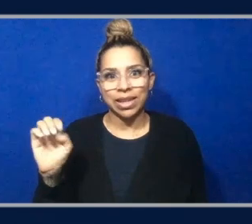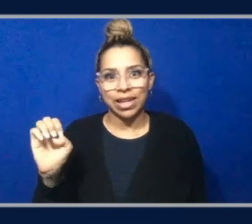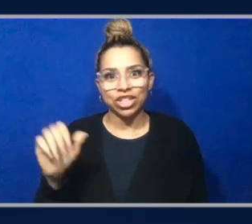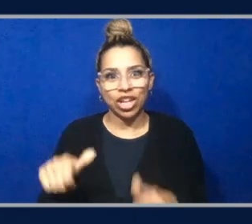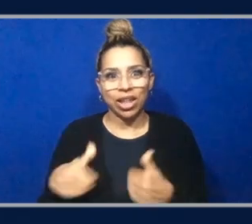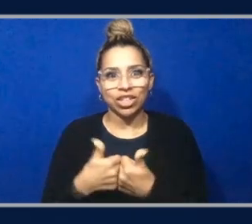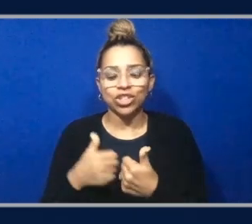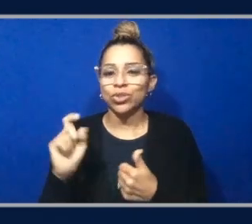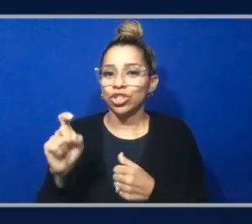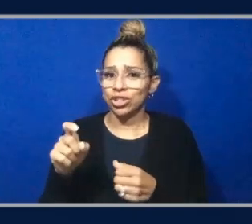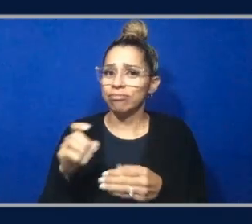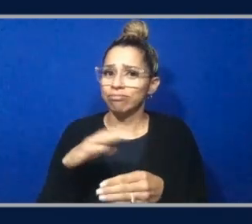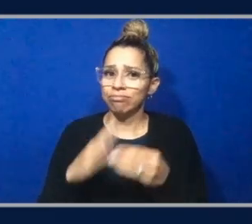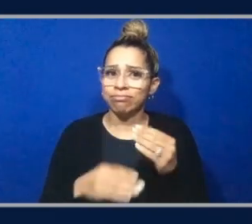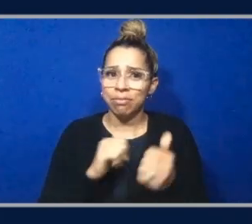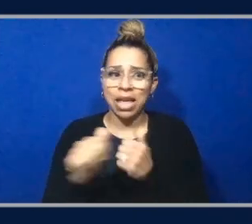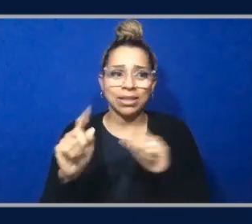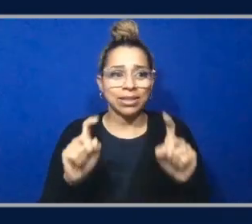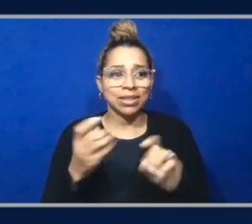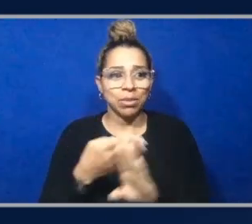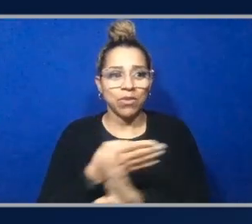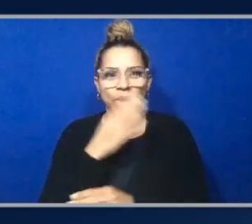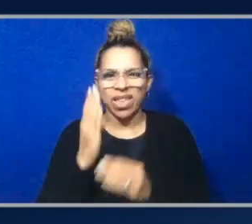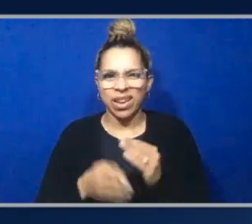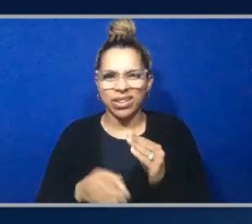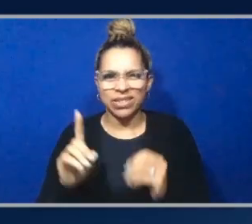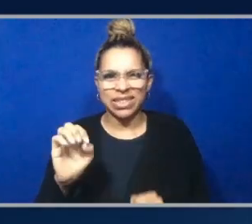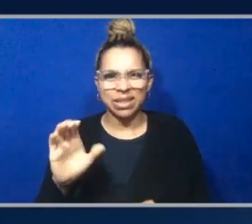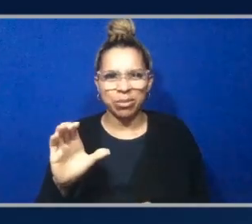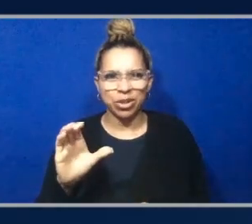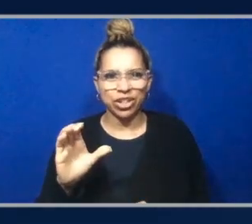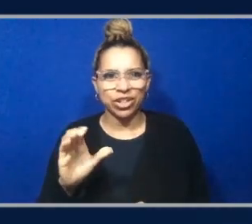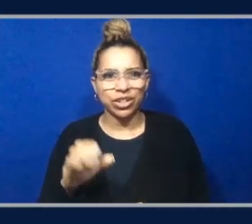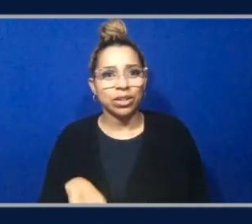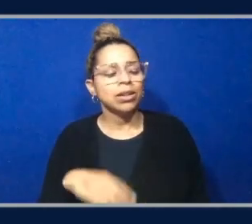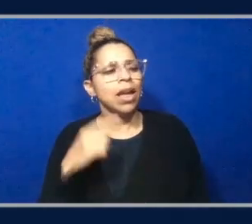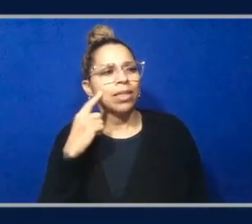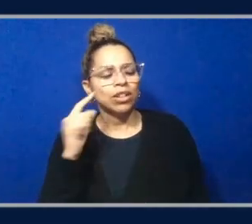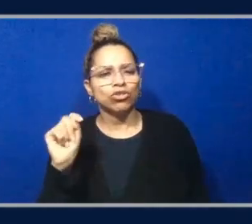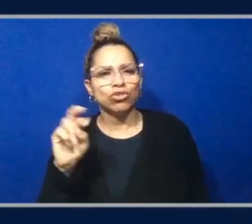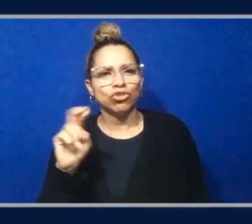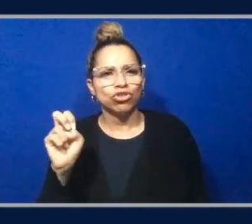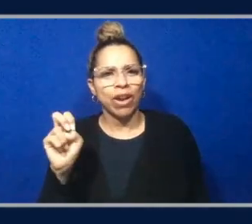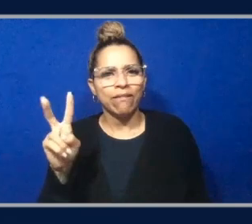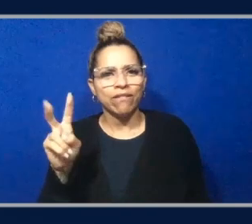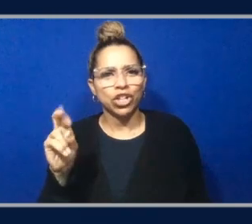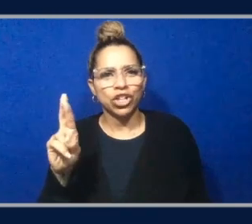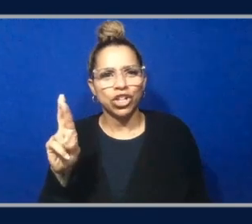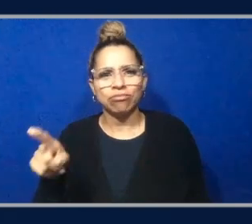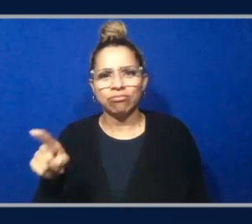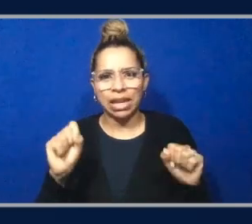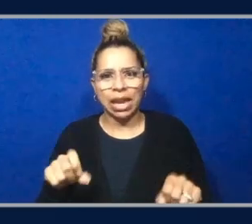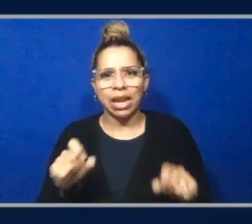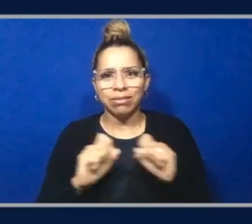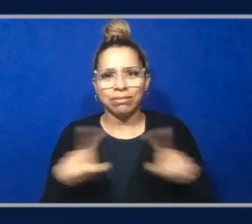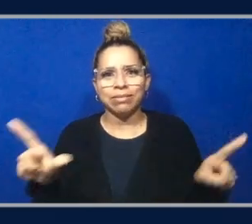-December. Yeah. I think we have Trevor in the chat. Okay. So hopefully Trevor can drop that link. Yes. Hopefully. Trevor, please.